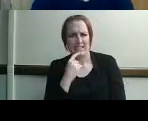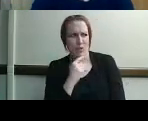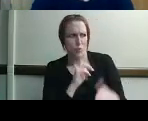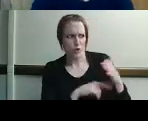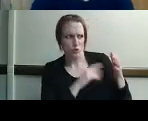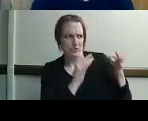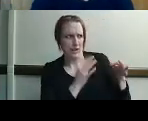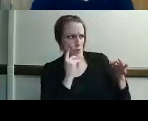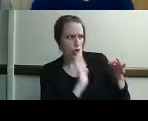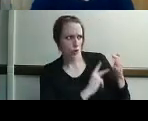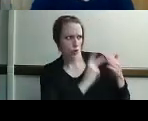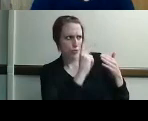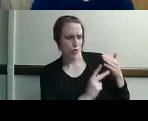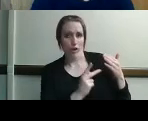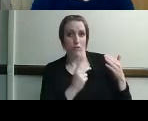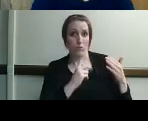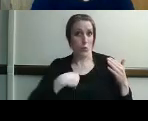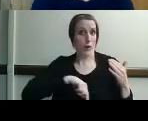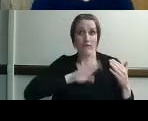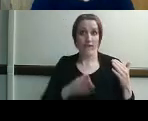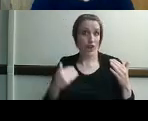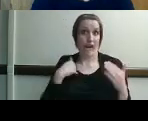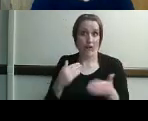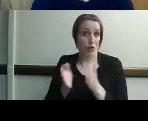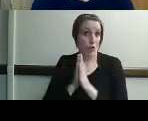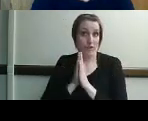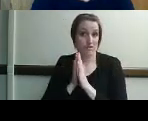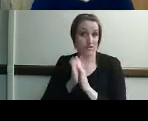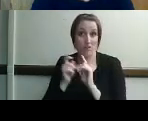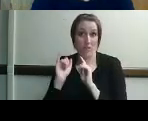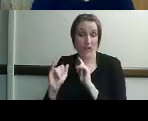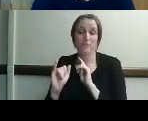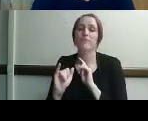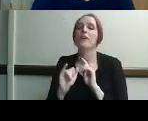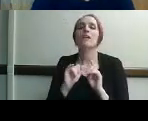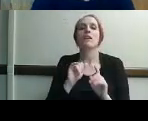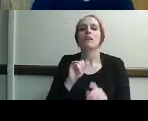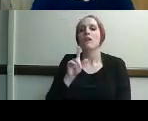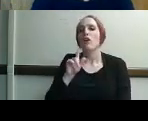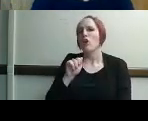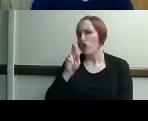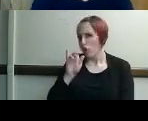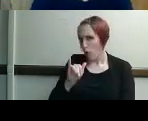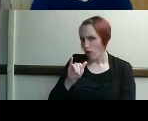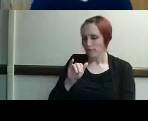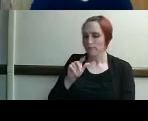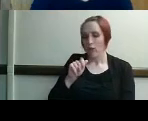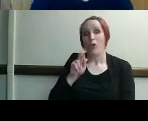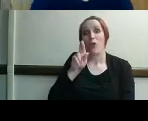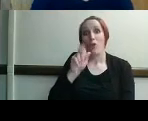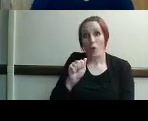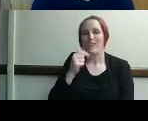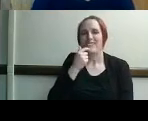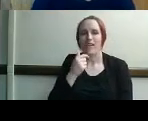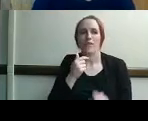and i would have to really reach back on that i just know it's come up but i believe those few did have alternative funding